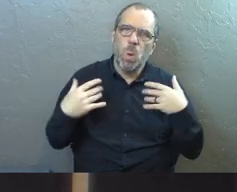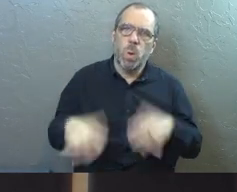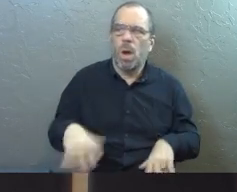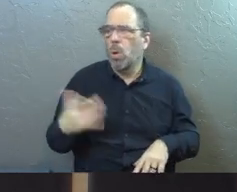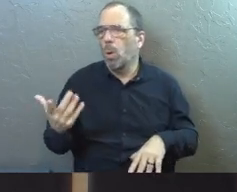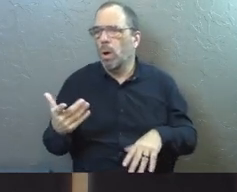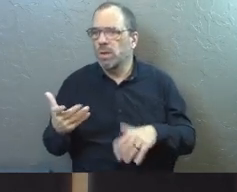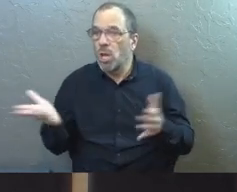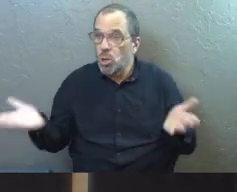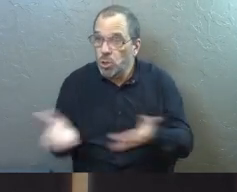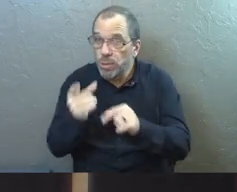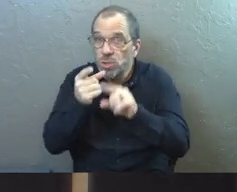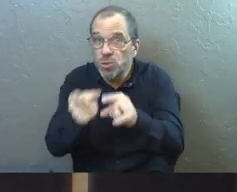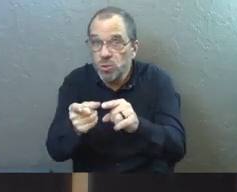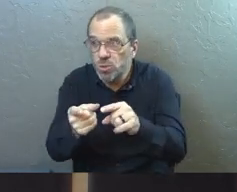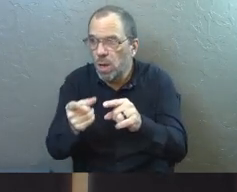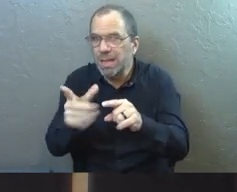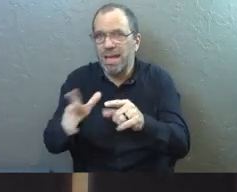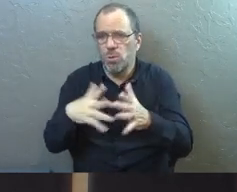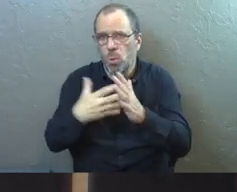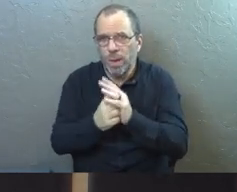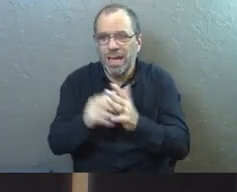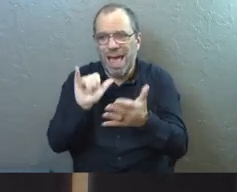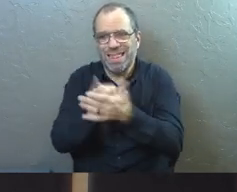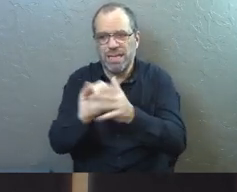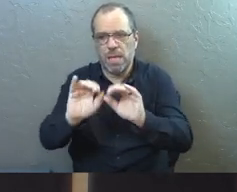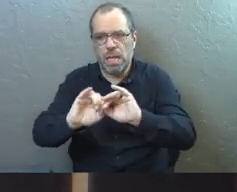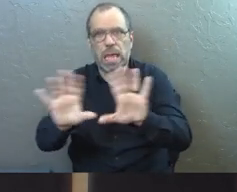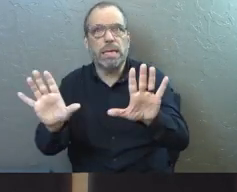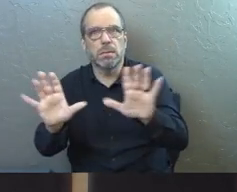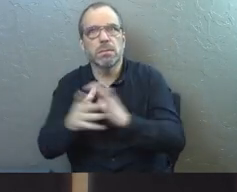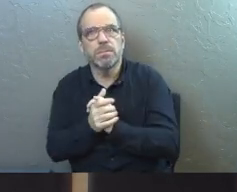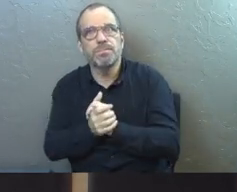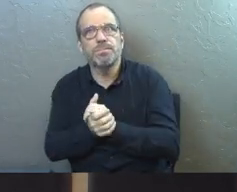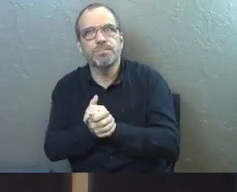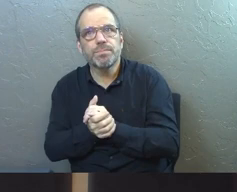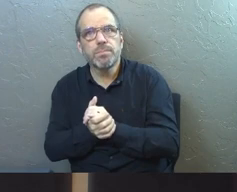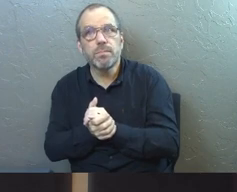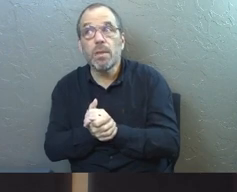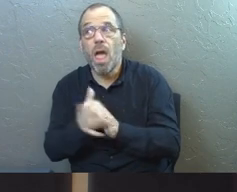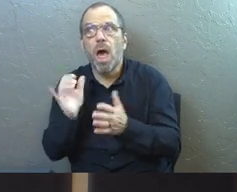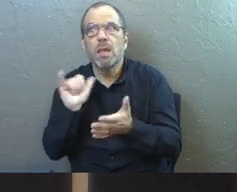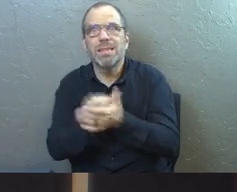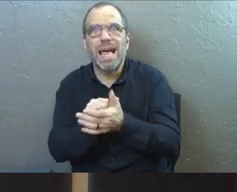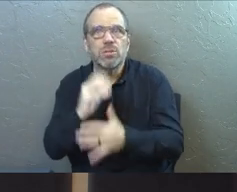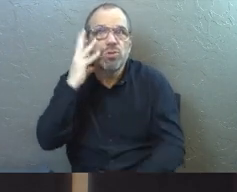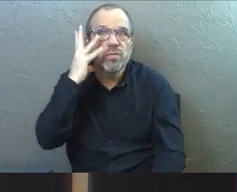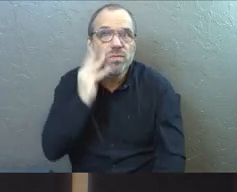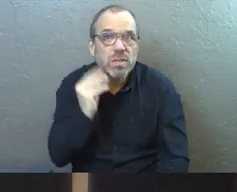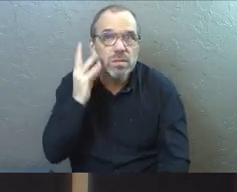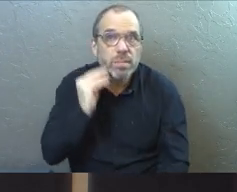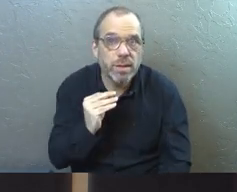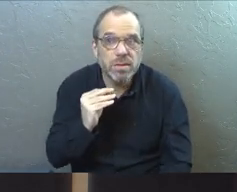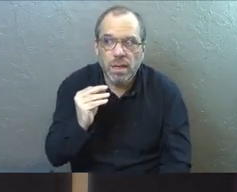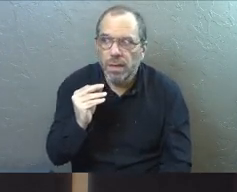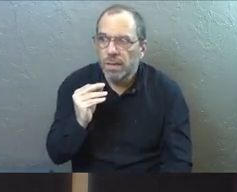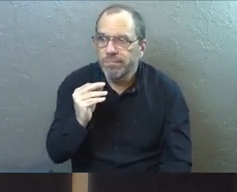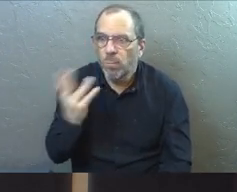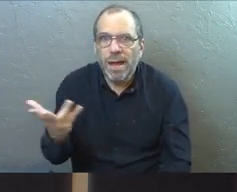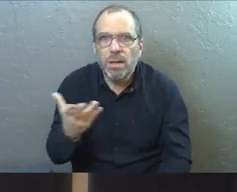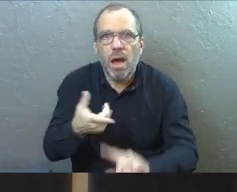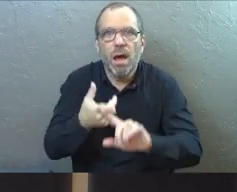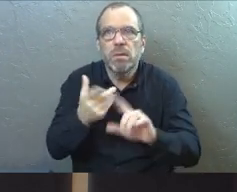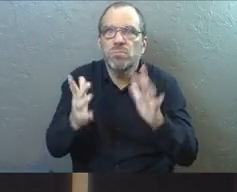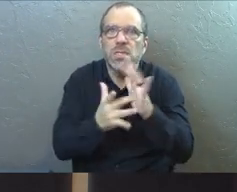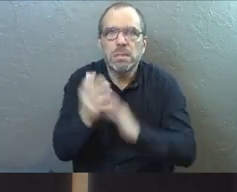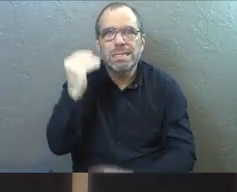When somebody encourages you in a time where you're weak, that's light. Because those are things we've experienced from Jesus. That's how we felt